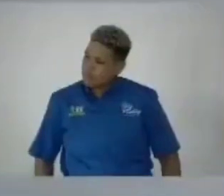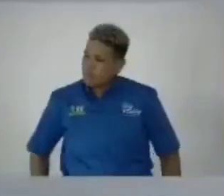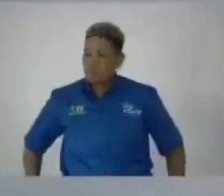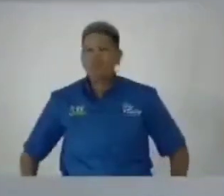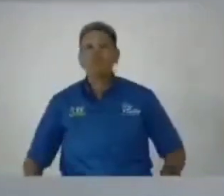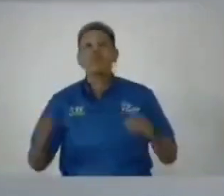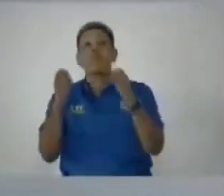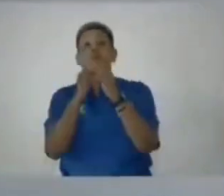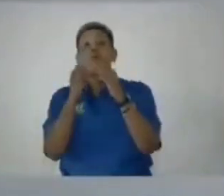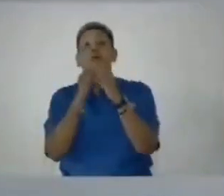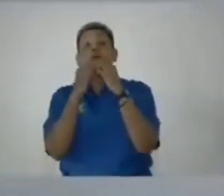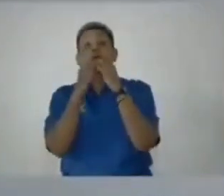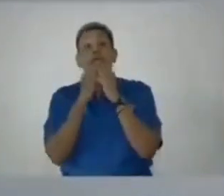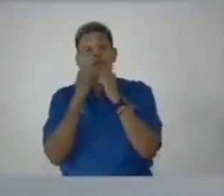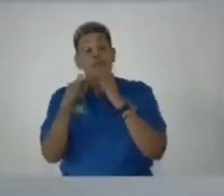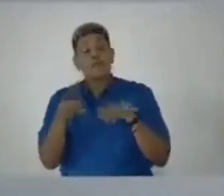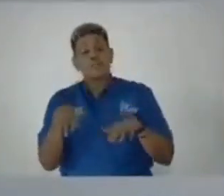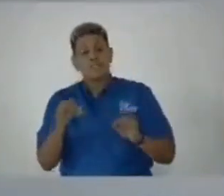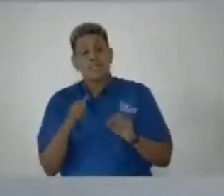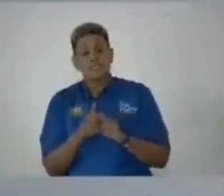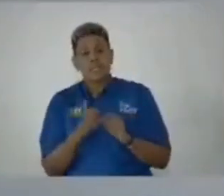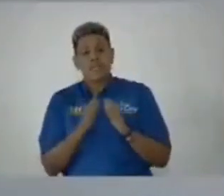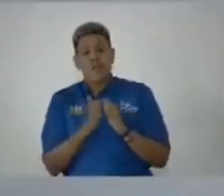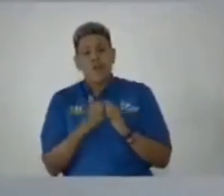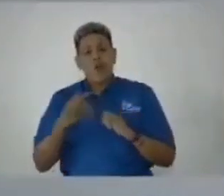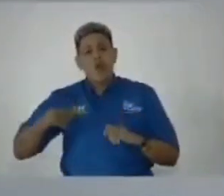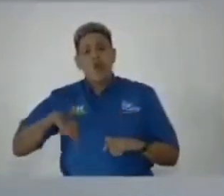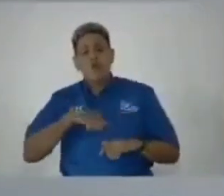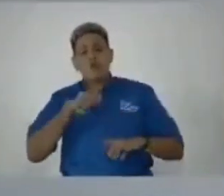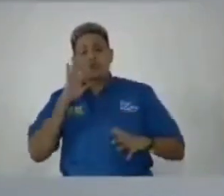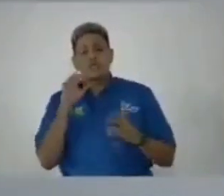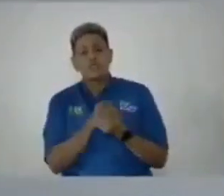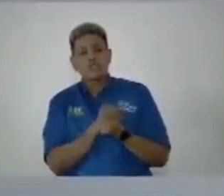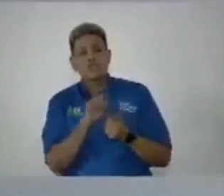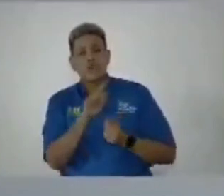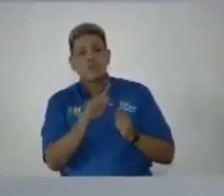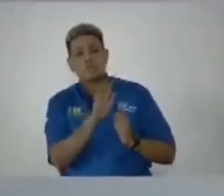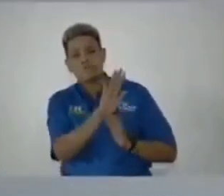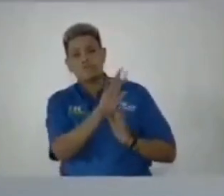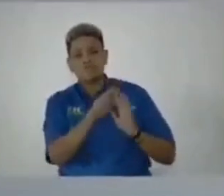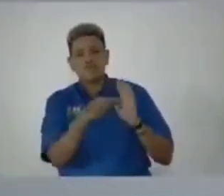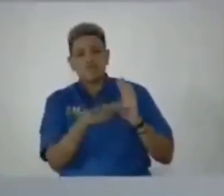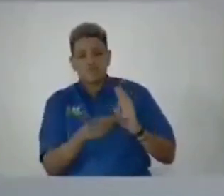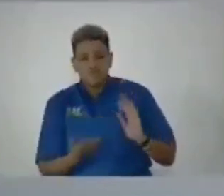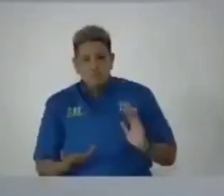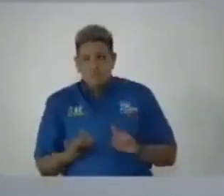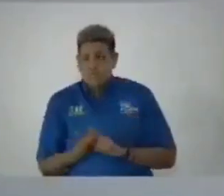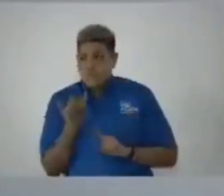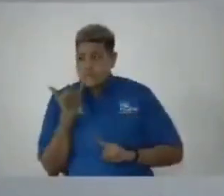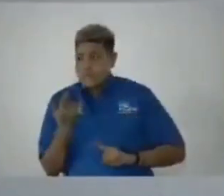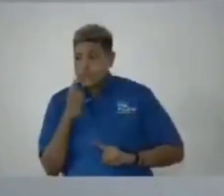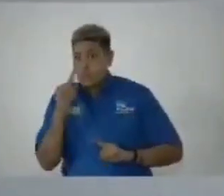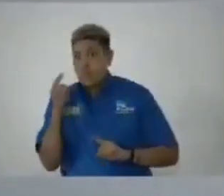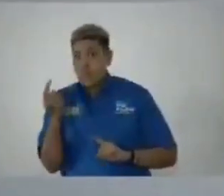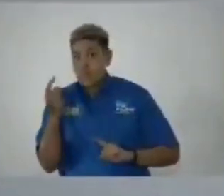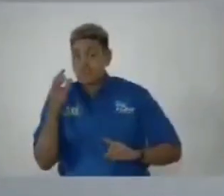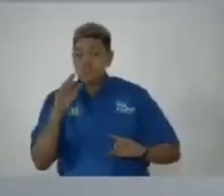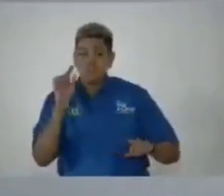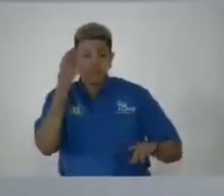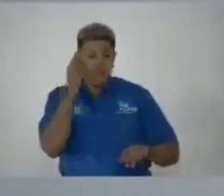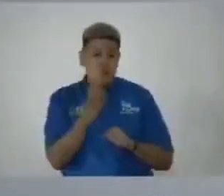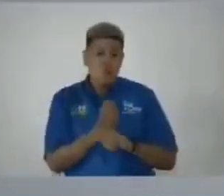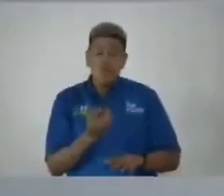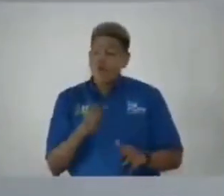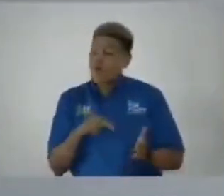care must be taken as to how we destroy that if the ordinary civil servant our